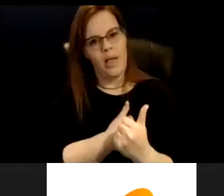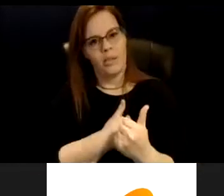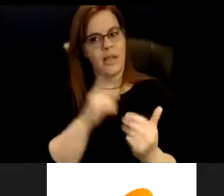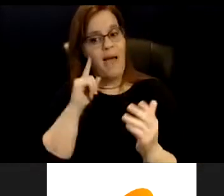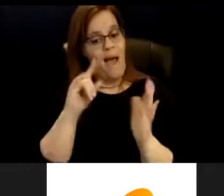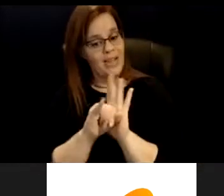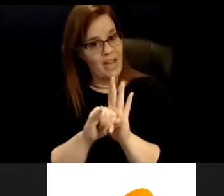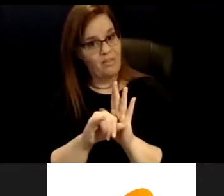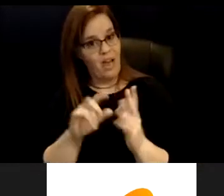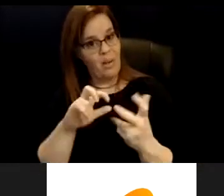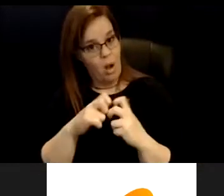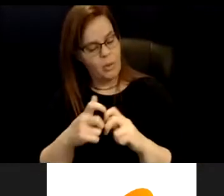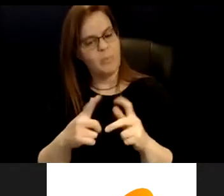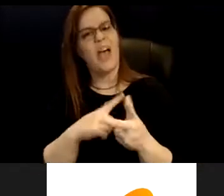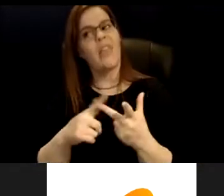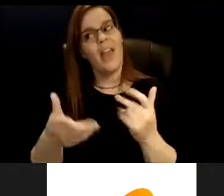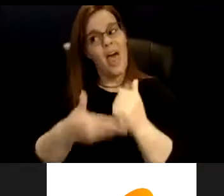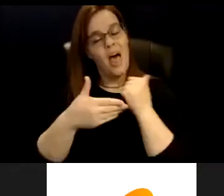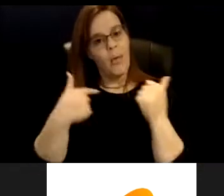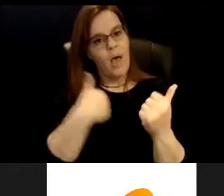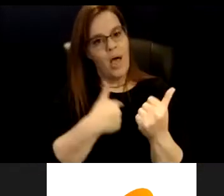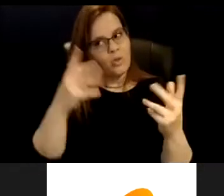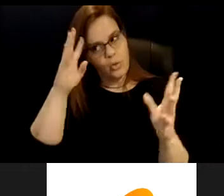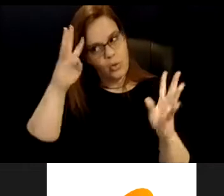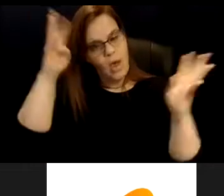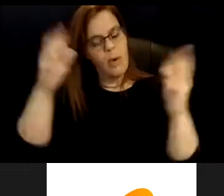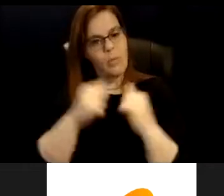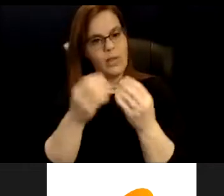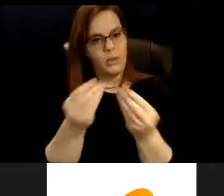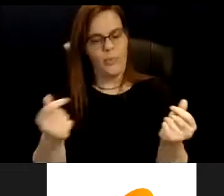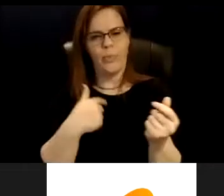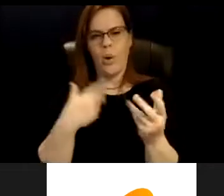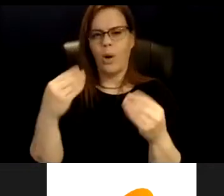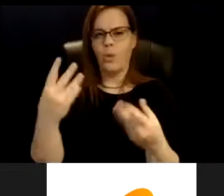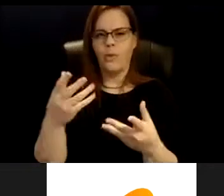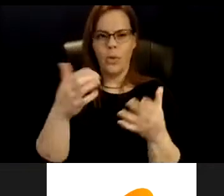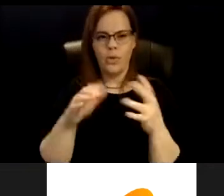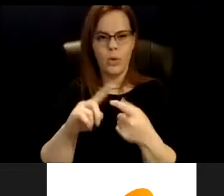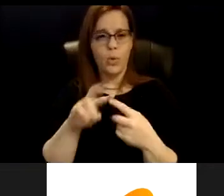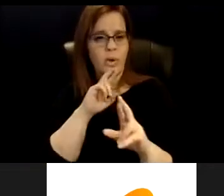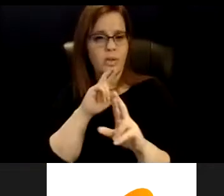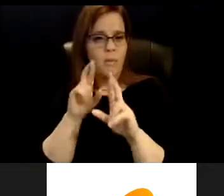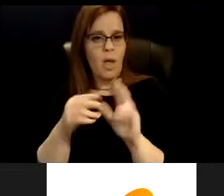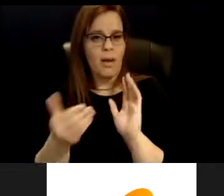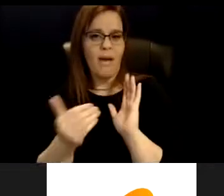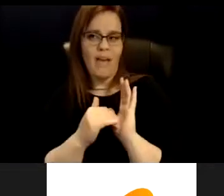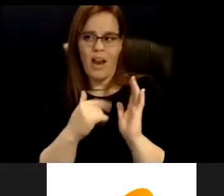and that seems to be what's missing quite frequently. Um, I want to give you a chance to respond, but I do want to point out again, please remember that we